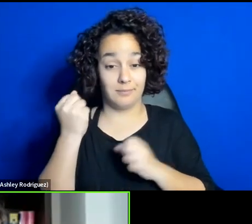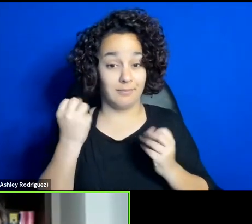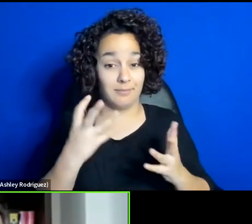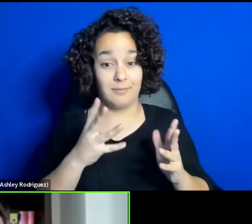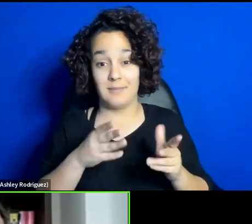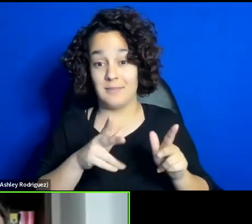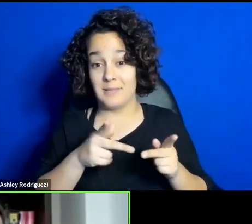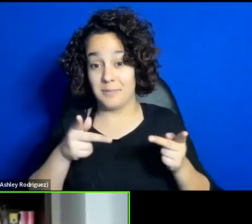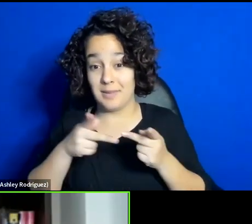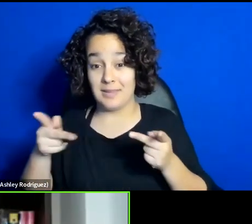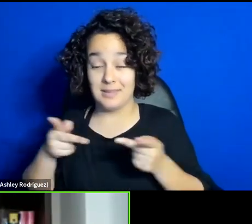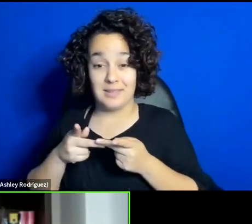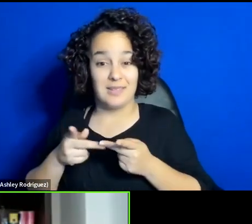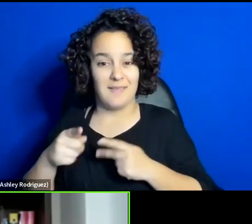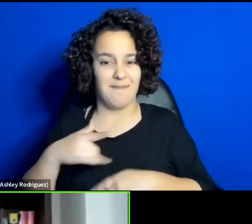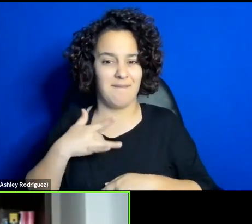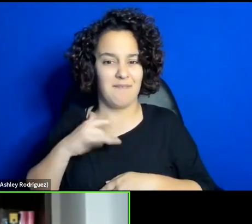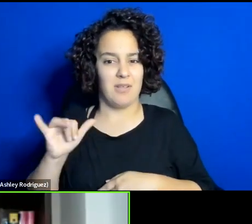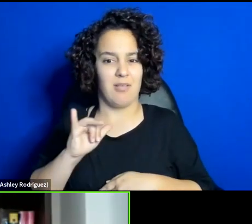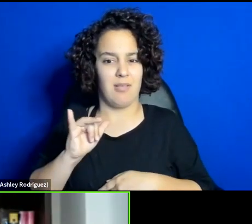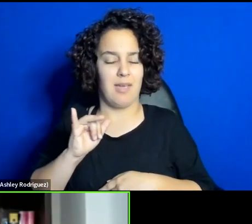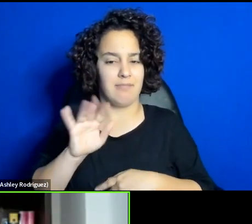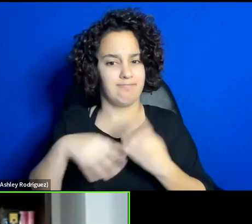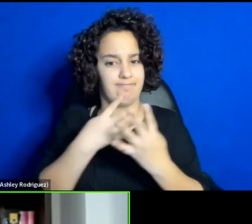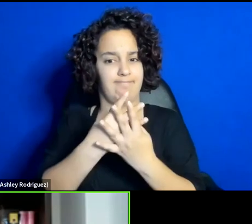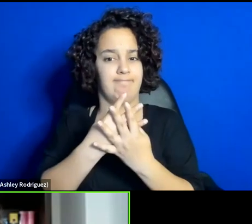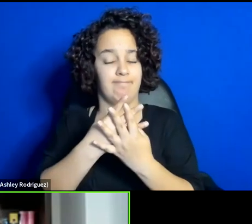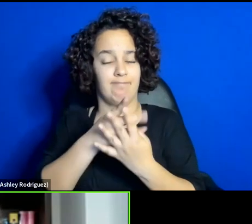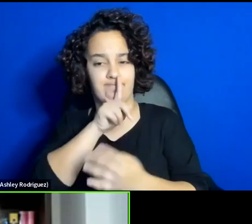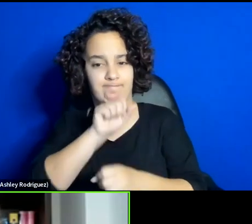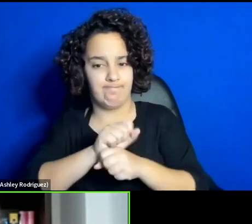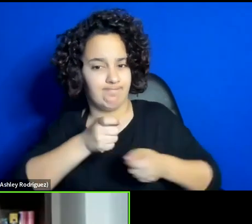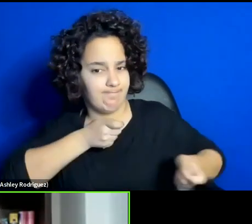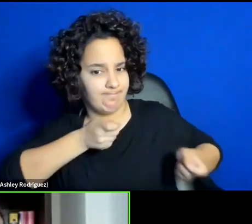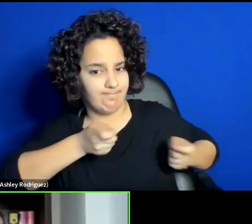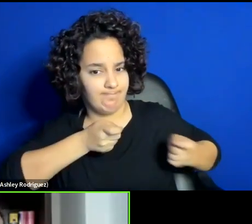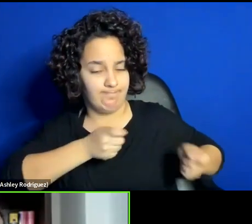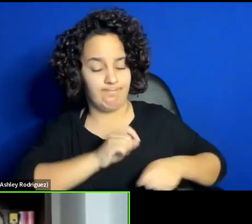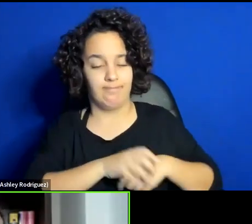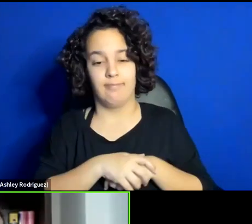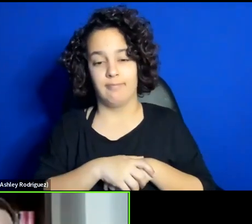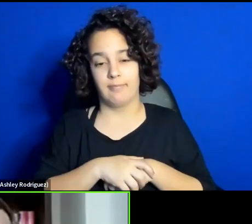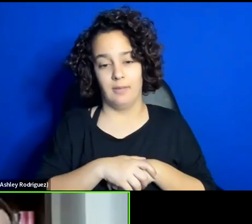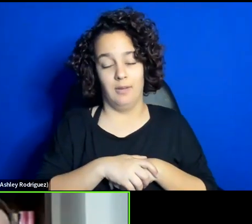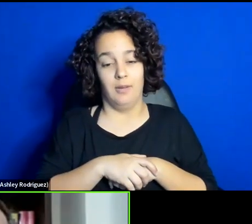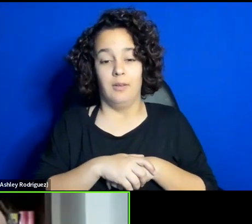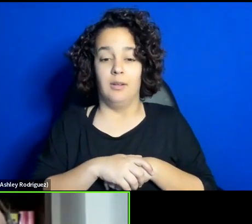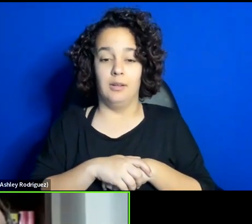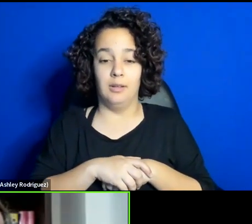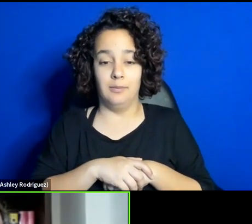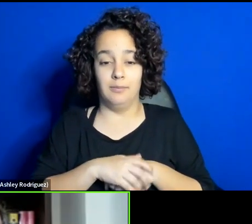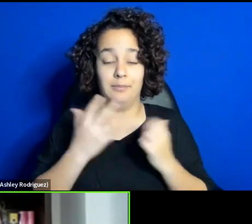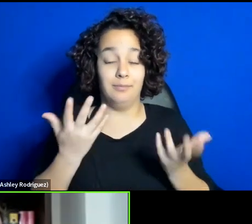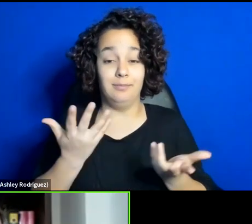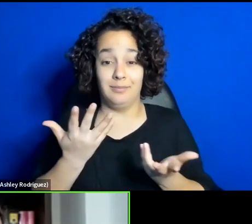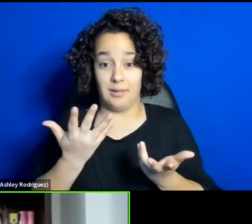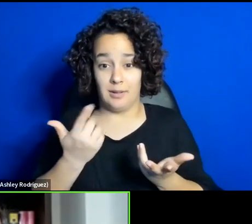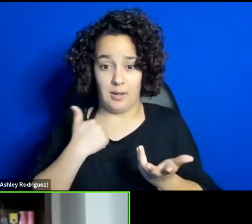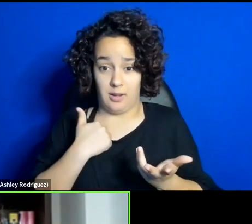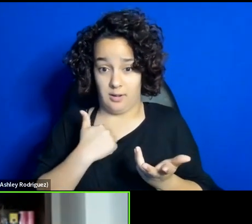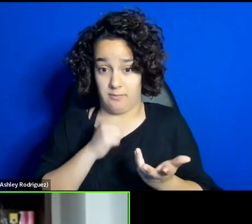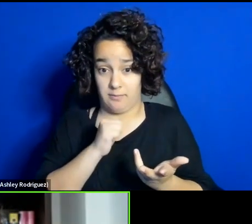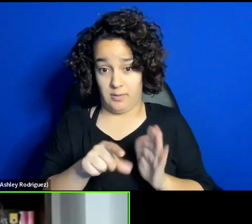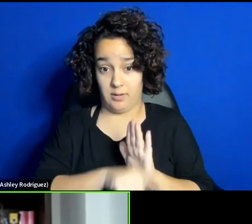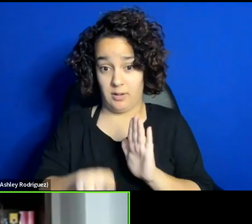even controlled means that it's not pessimistic. It's just realistic, that